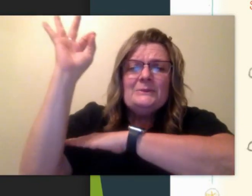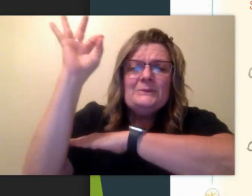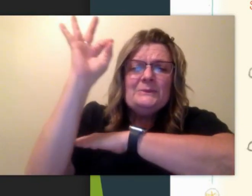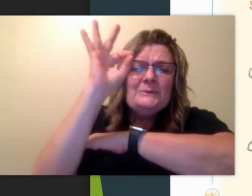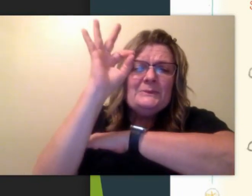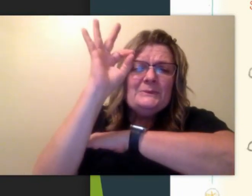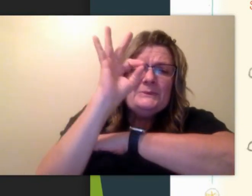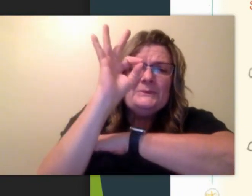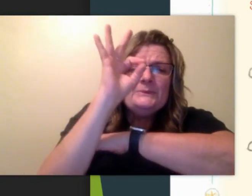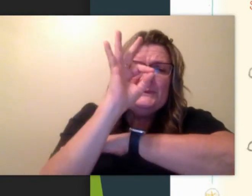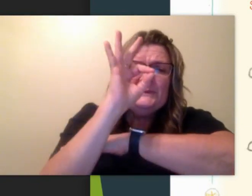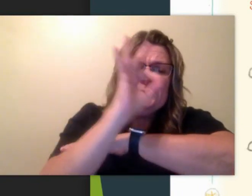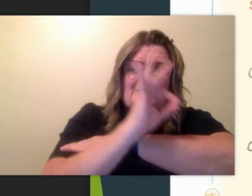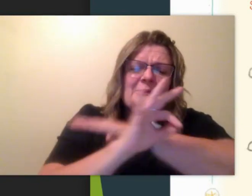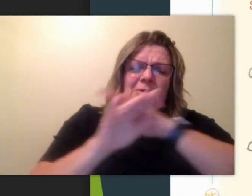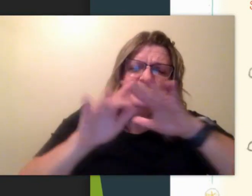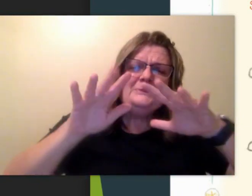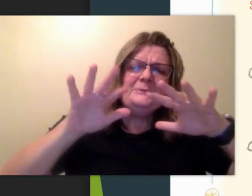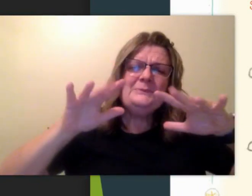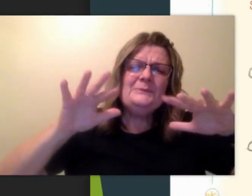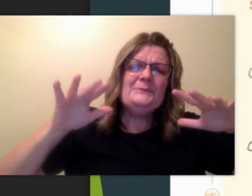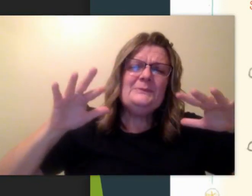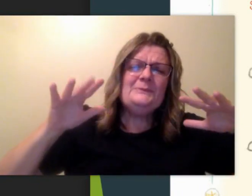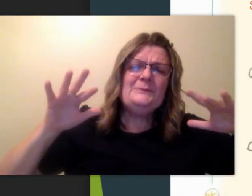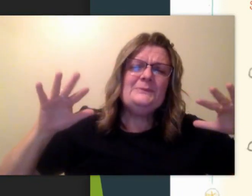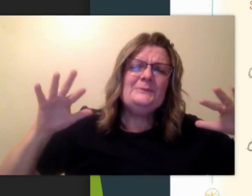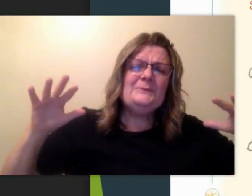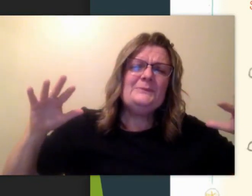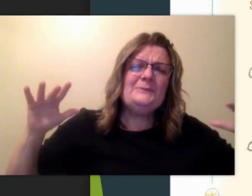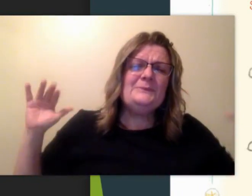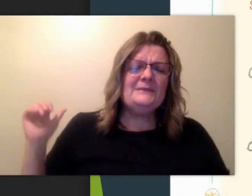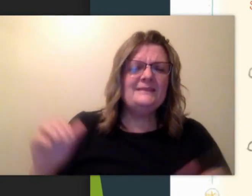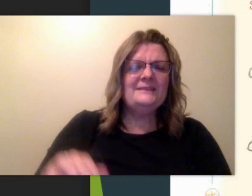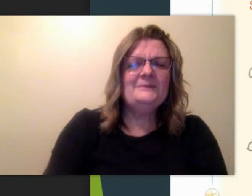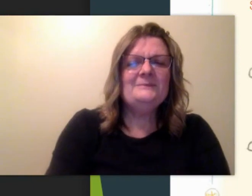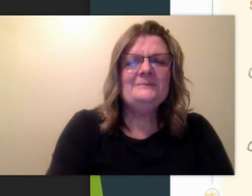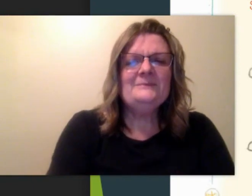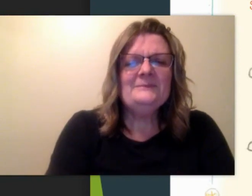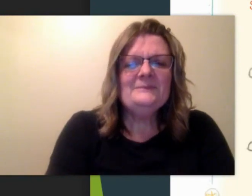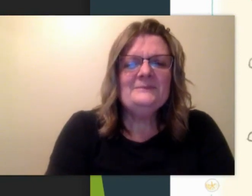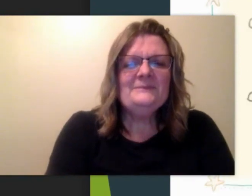Sunset. Sunset. Sunset. Glowing rosy.